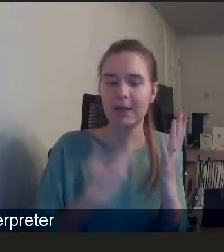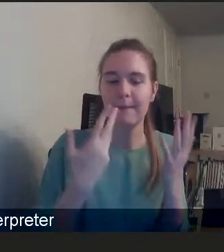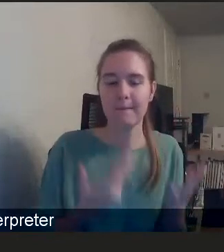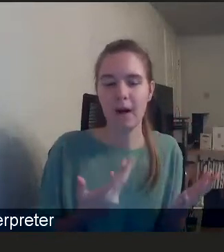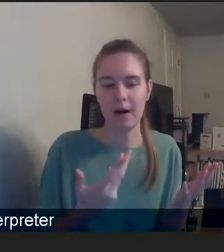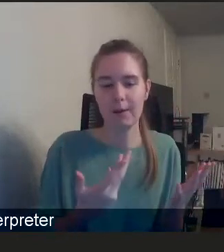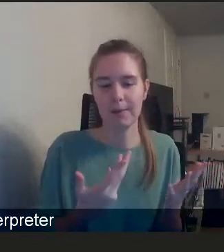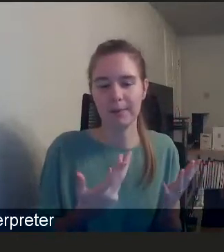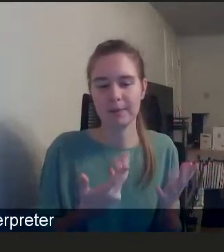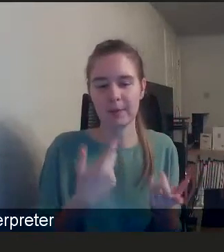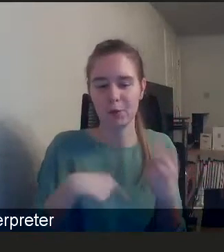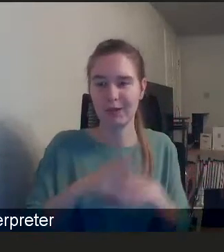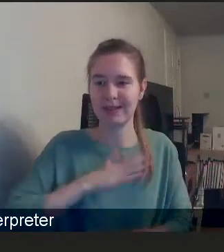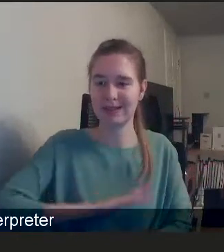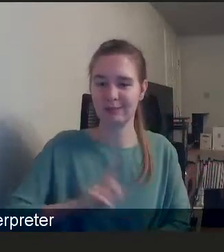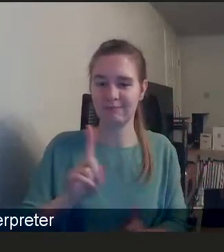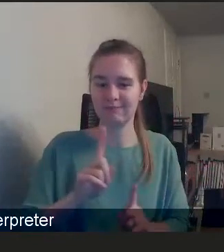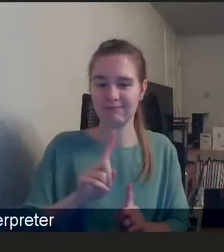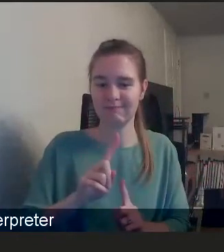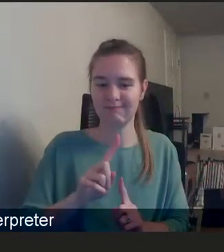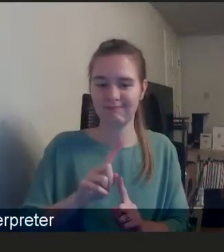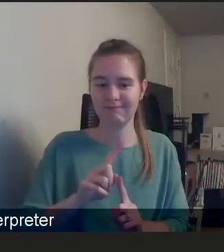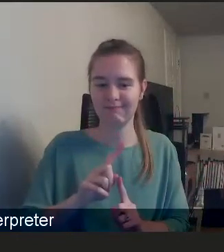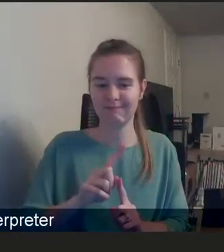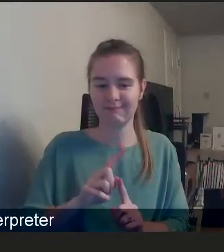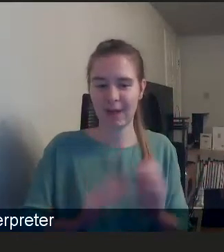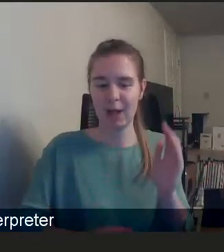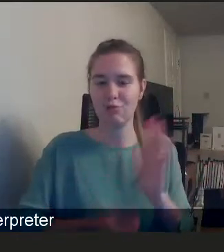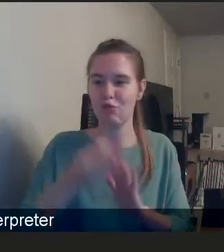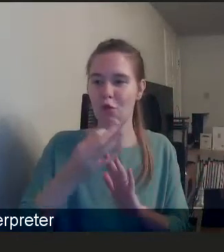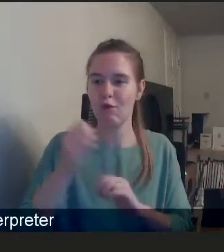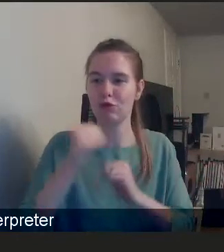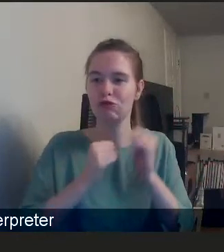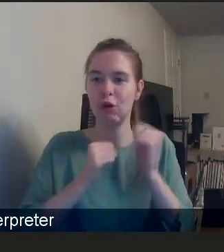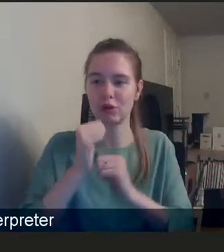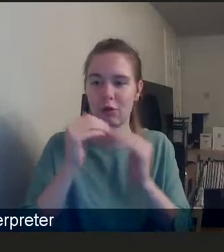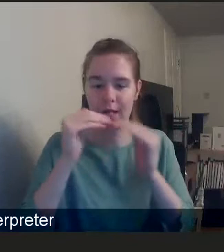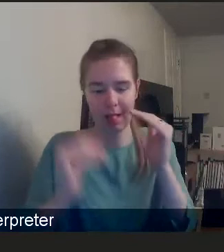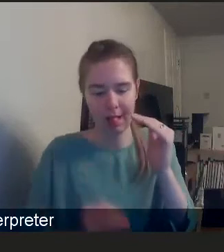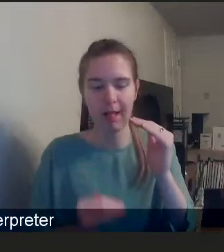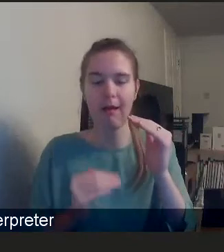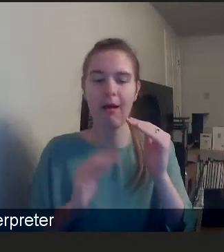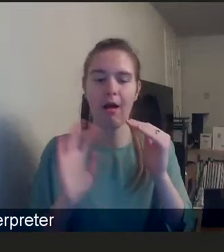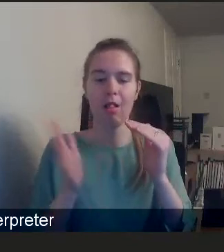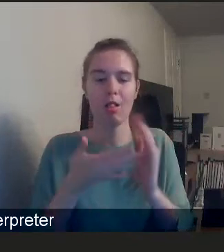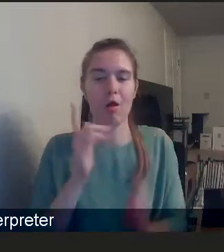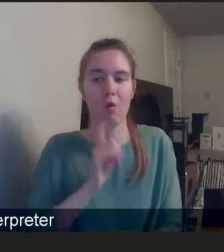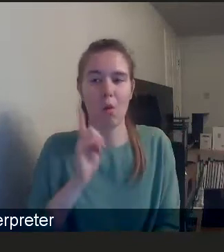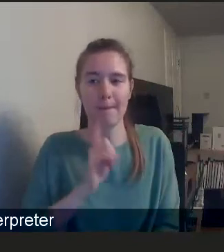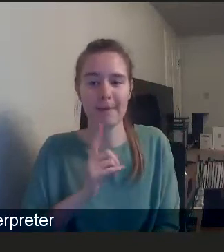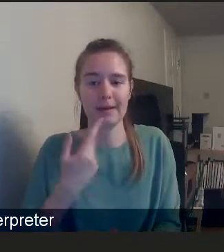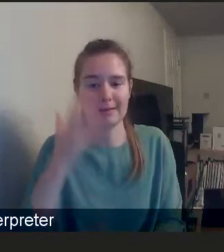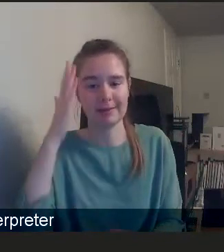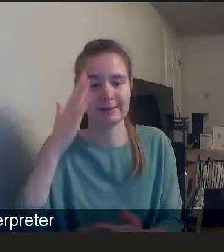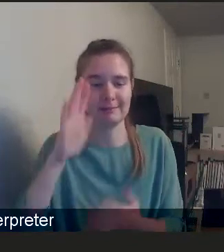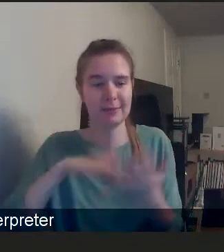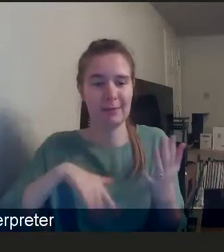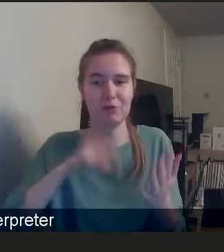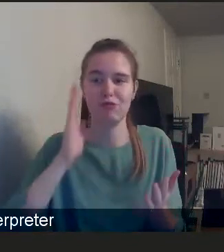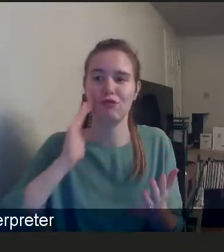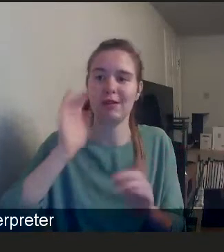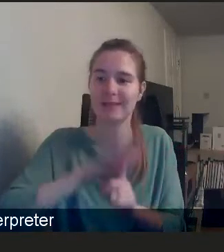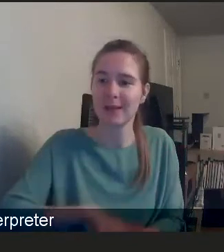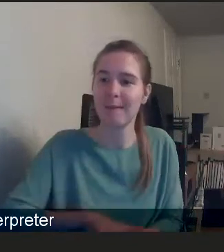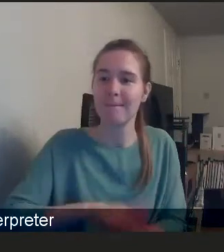we also need to tackle structural inequalities. So again, you know, a lot of our women experience racism within the system.